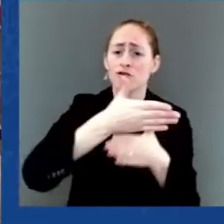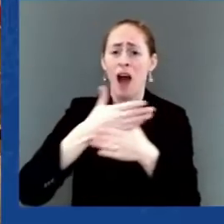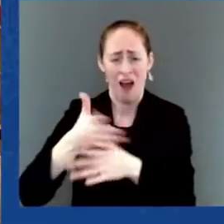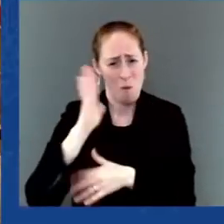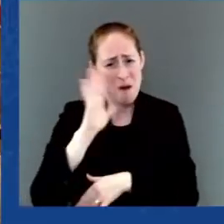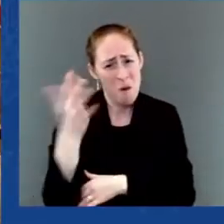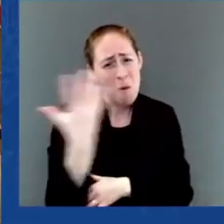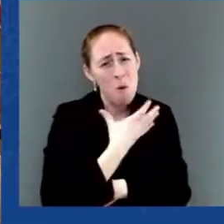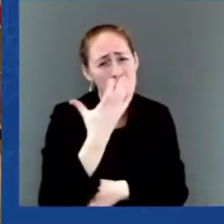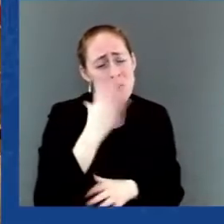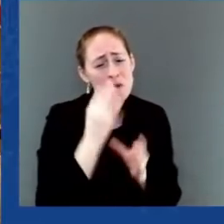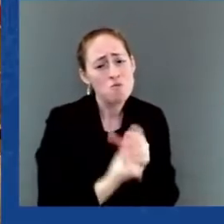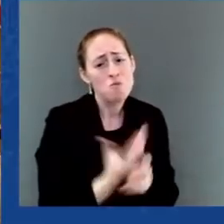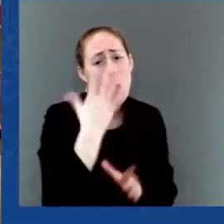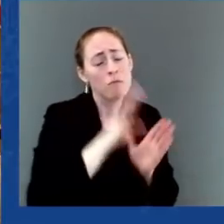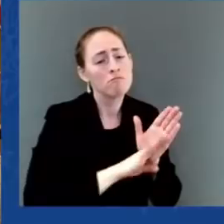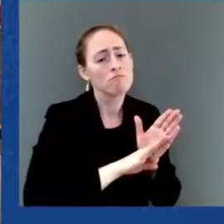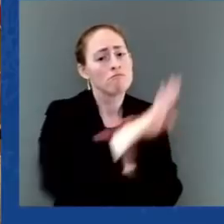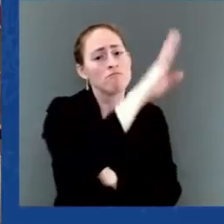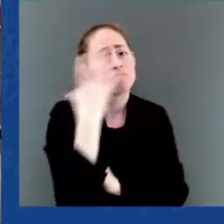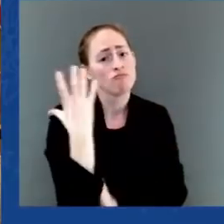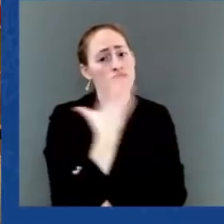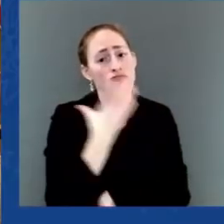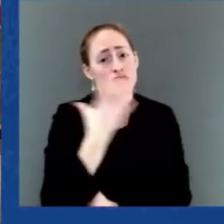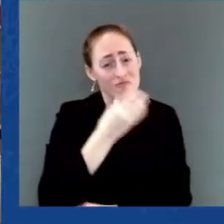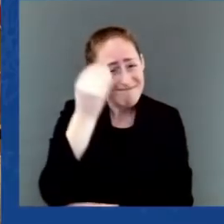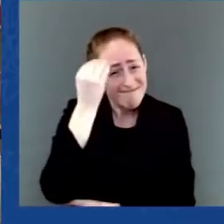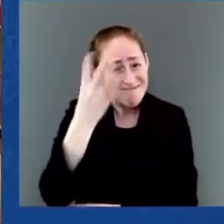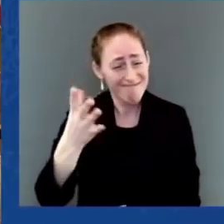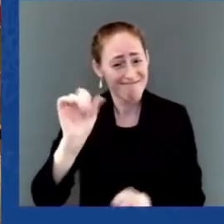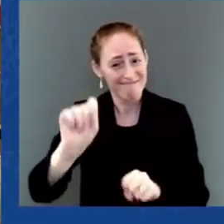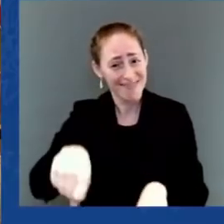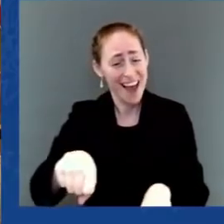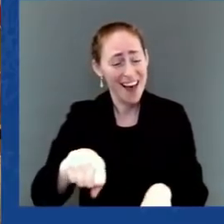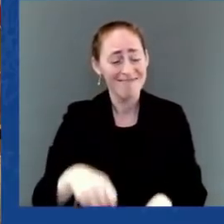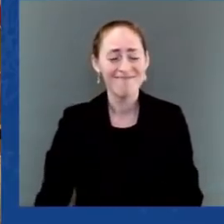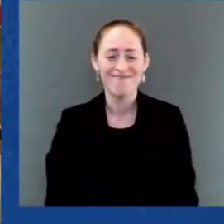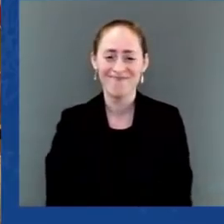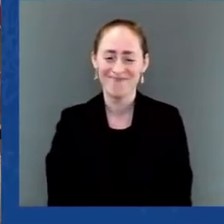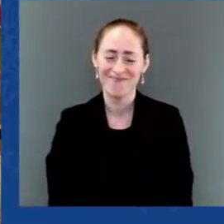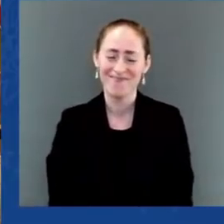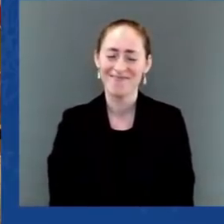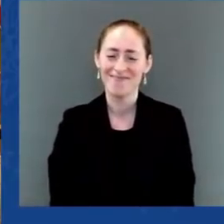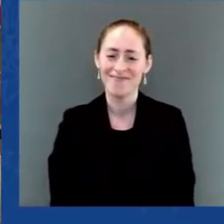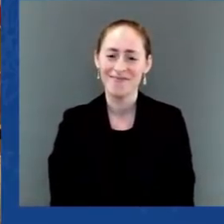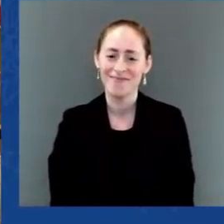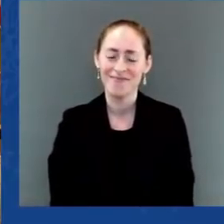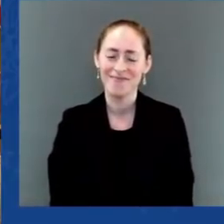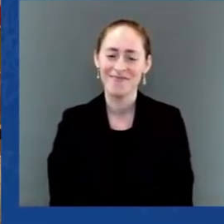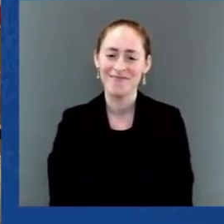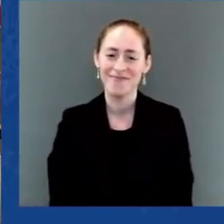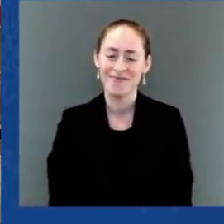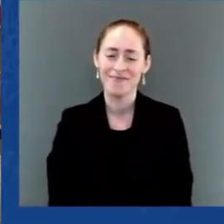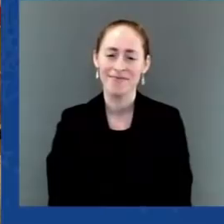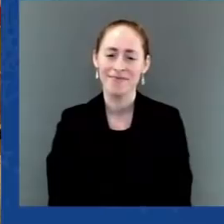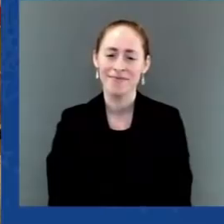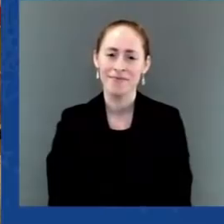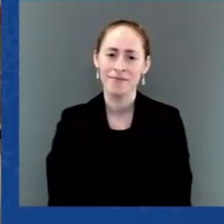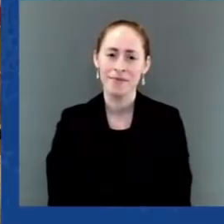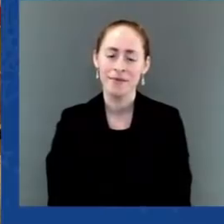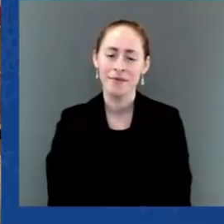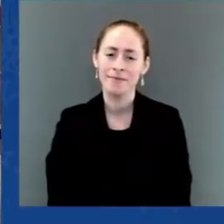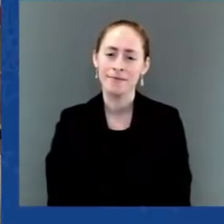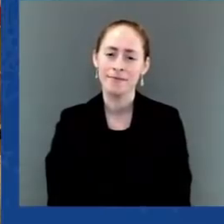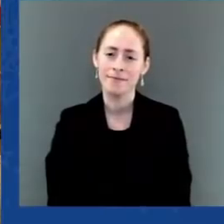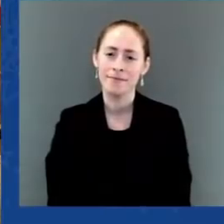populations and nations. President Biden, no president in